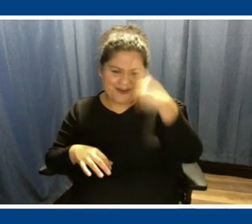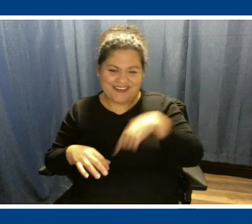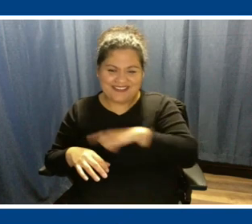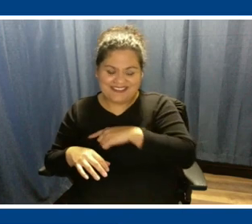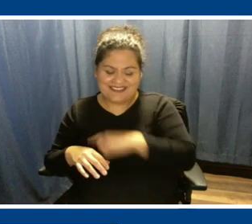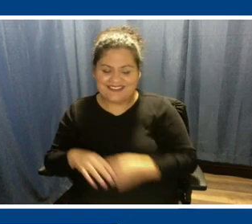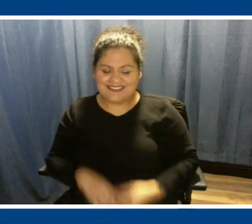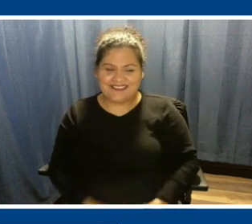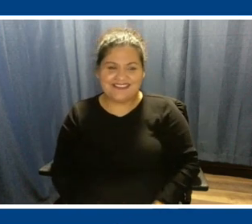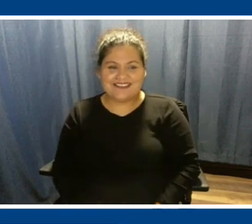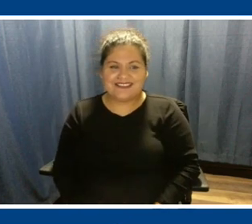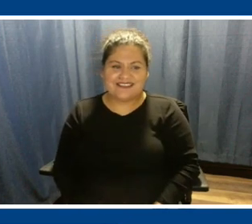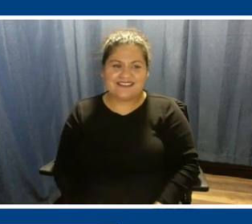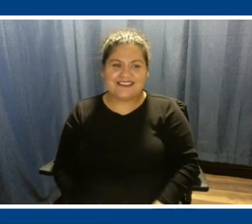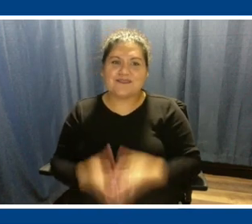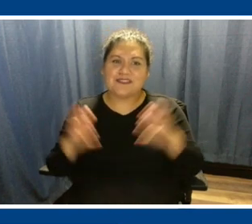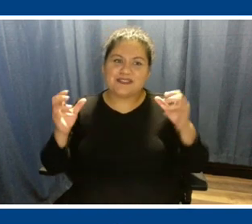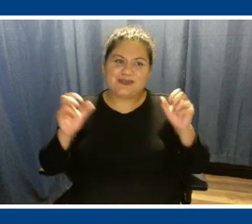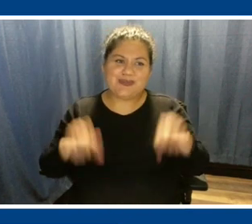as much as you can.